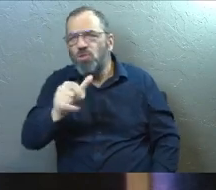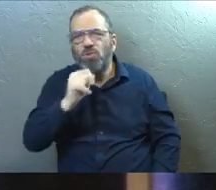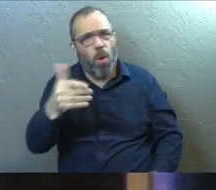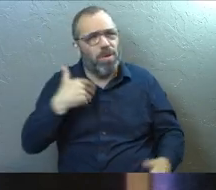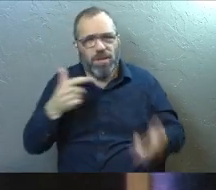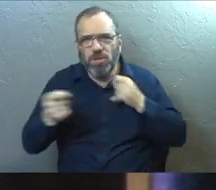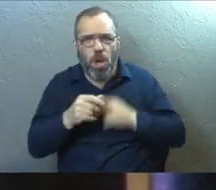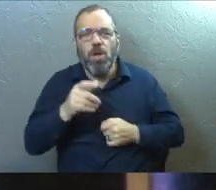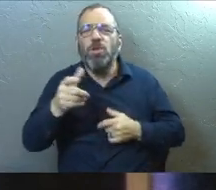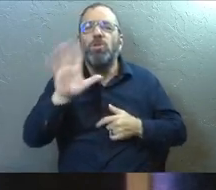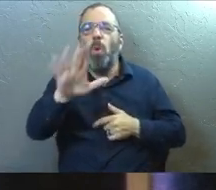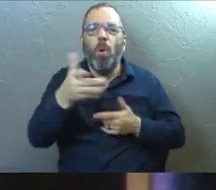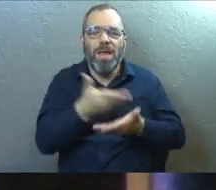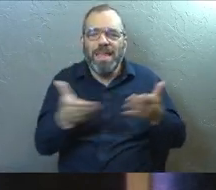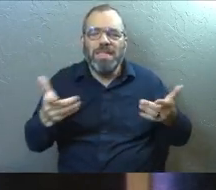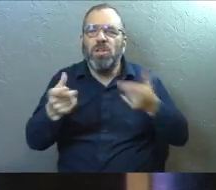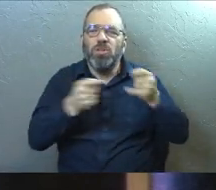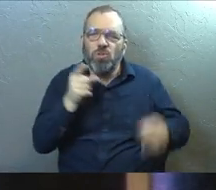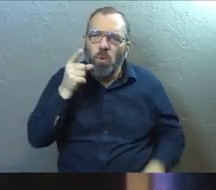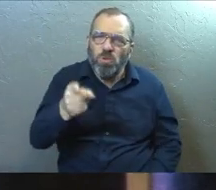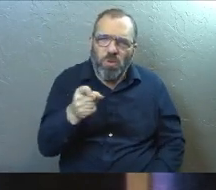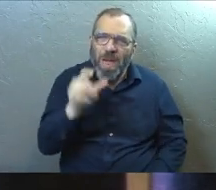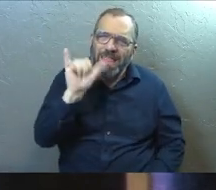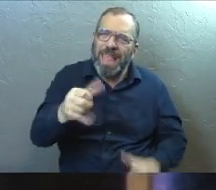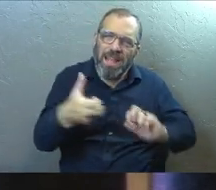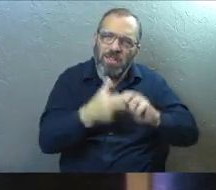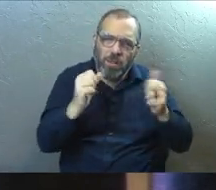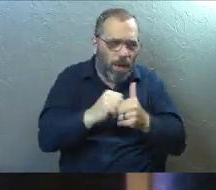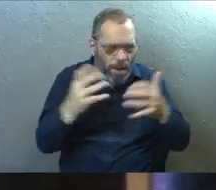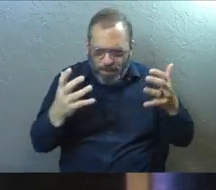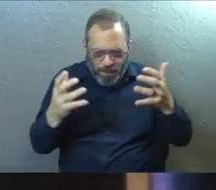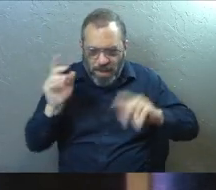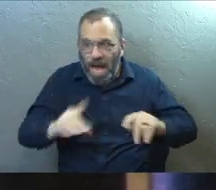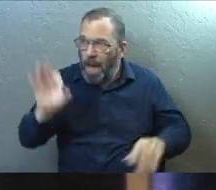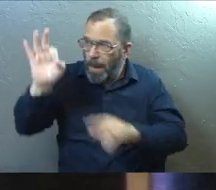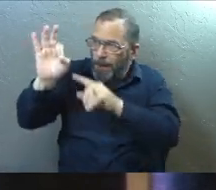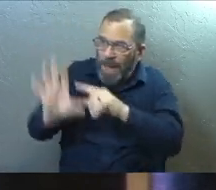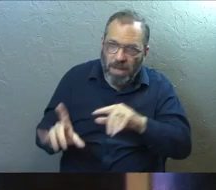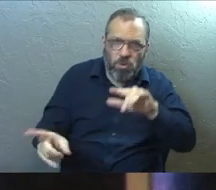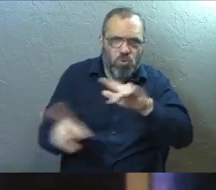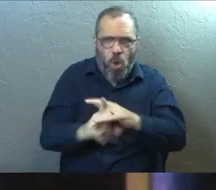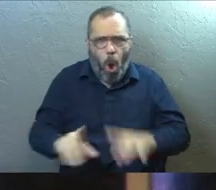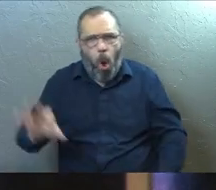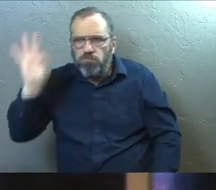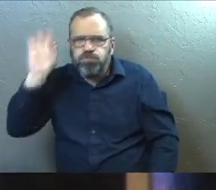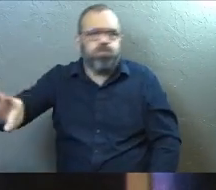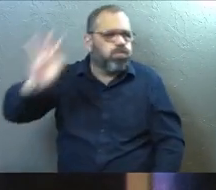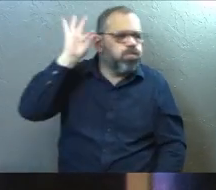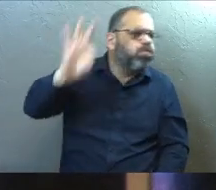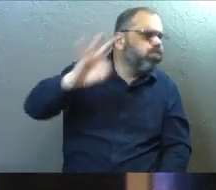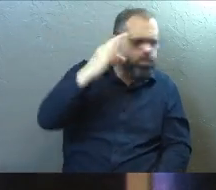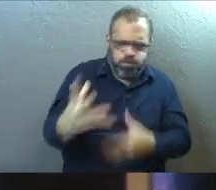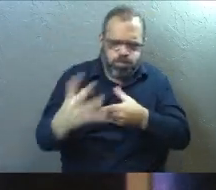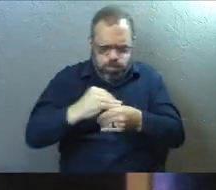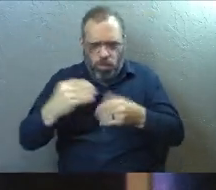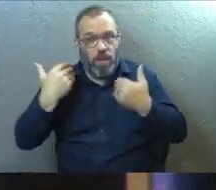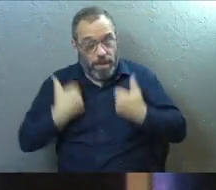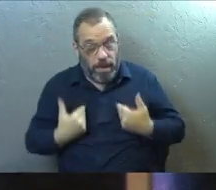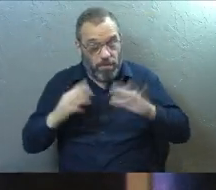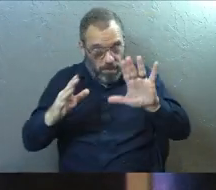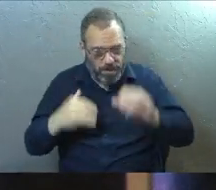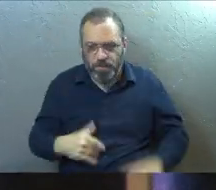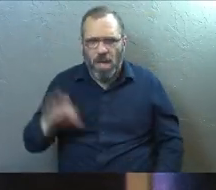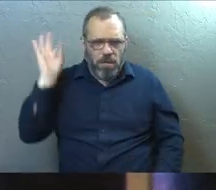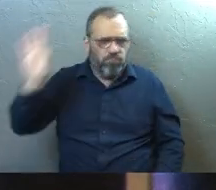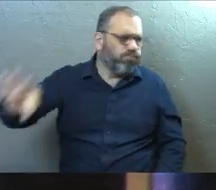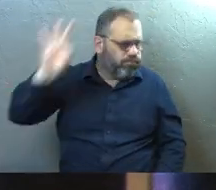have your possessions. Your possessions have you. And that's the problem. A lot of, a lot of preachers come and they'll, they'll preach this, including me, by the way,